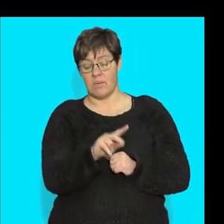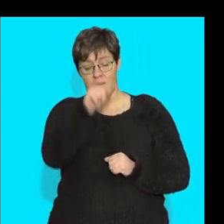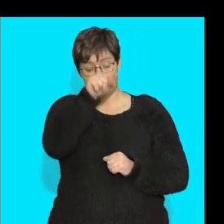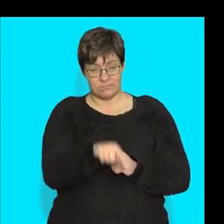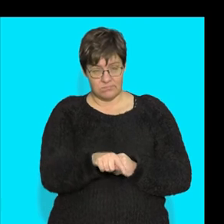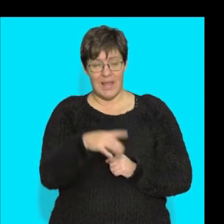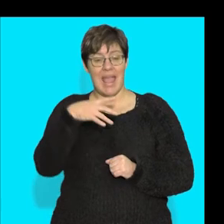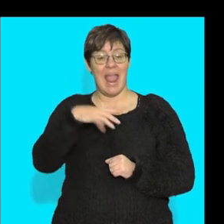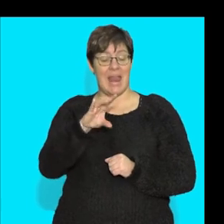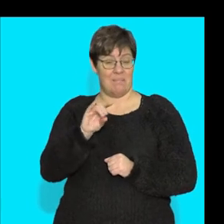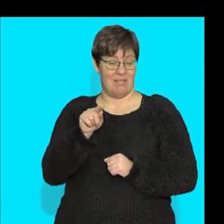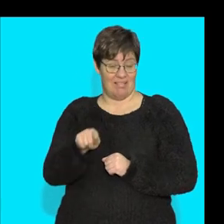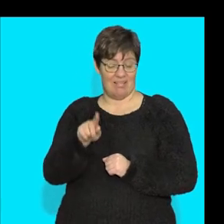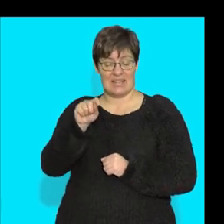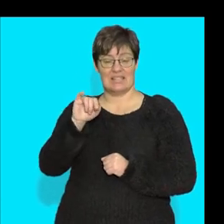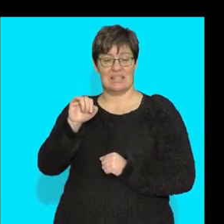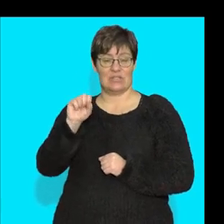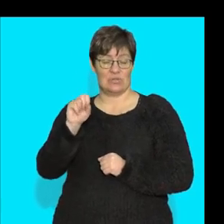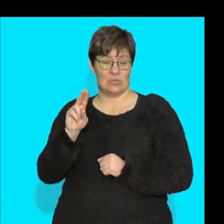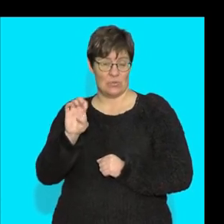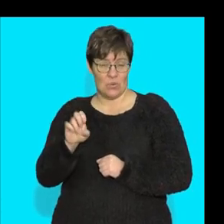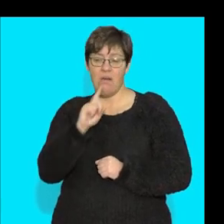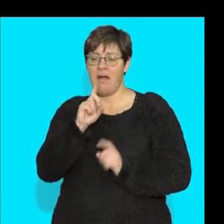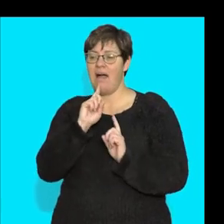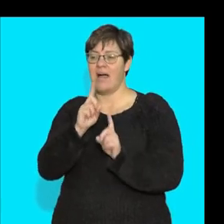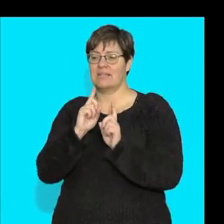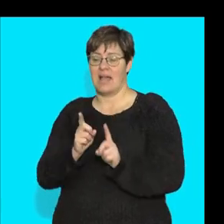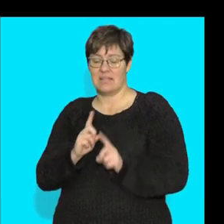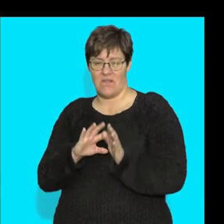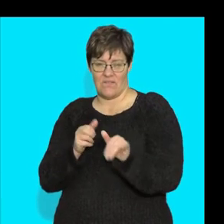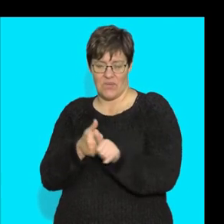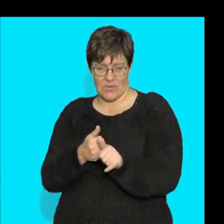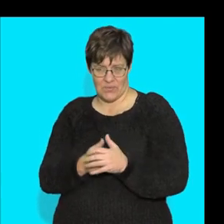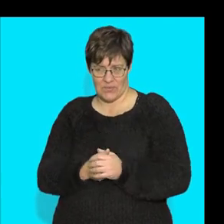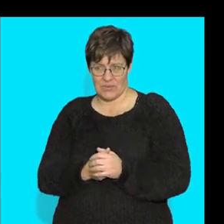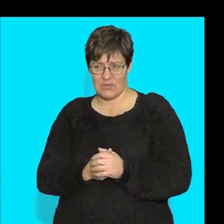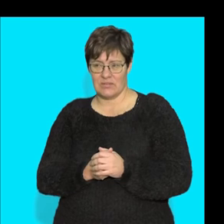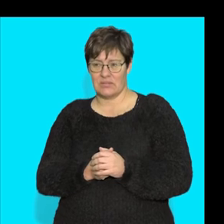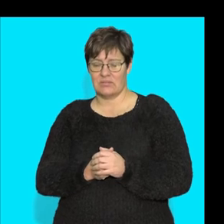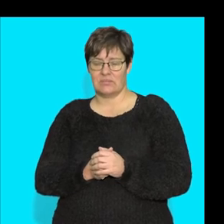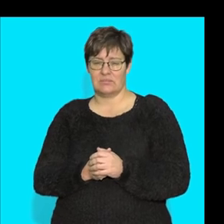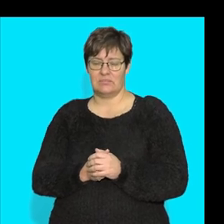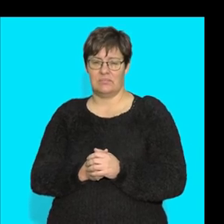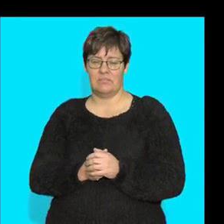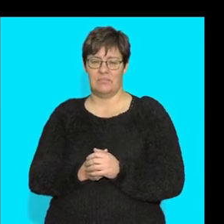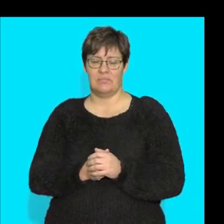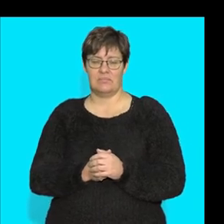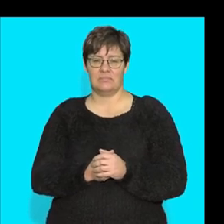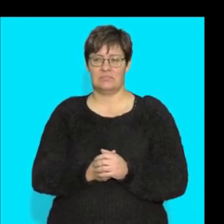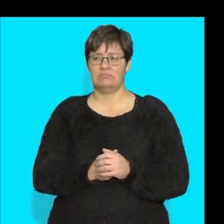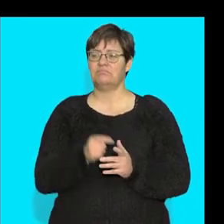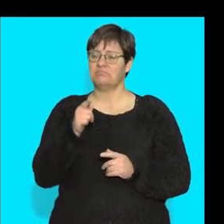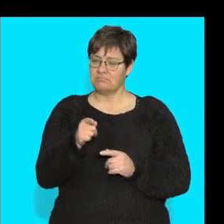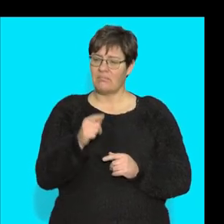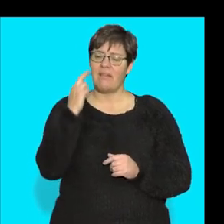animal tissue and answer the questions that follow. Now as I say to you that is quite a